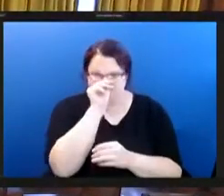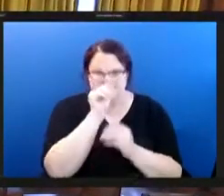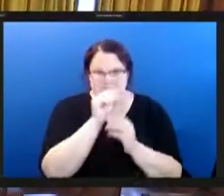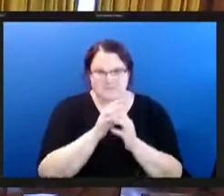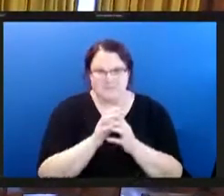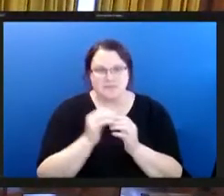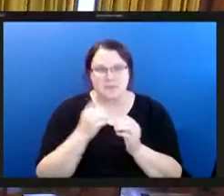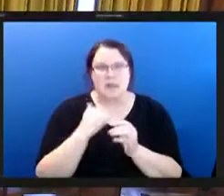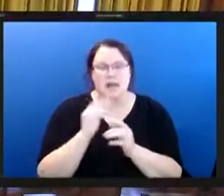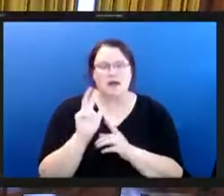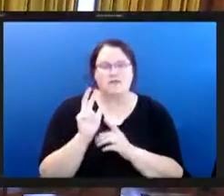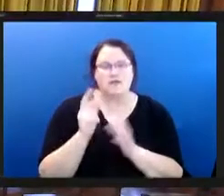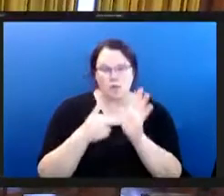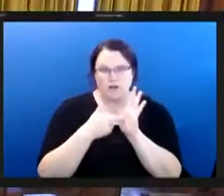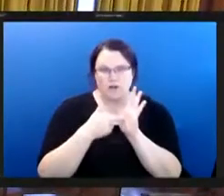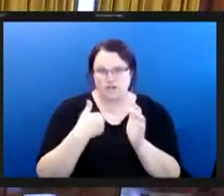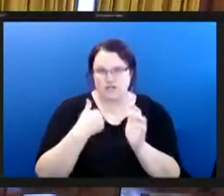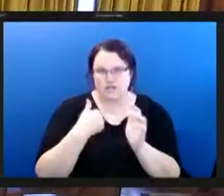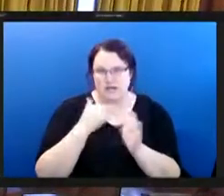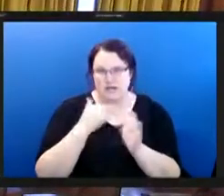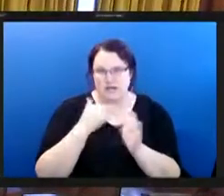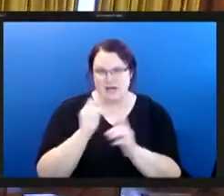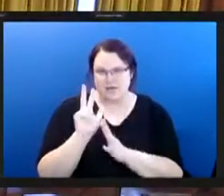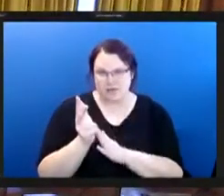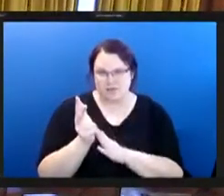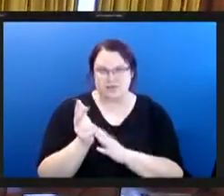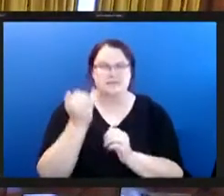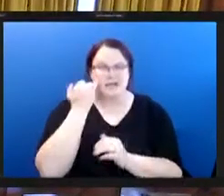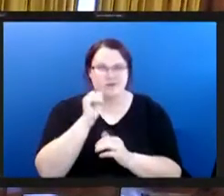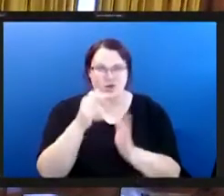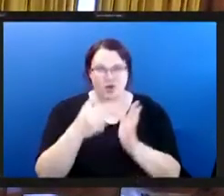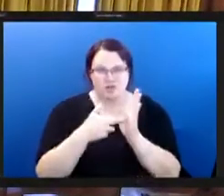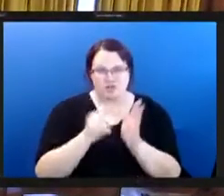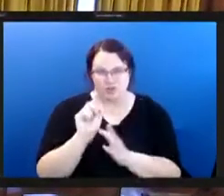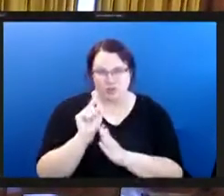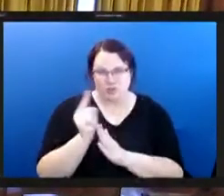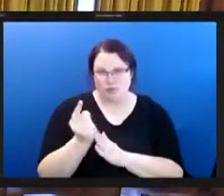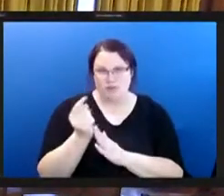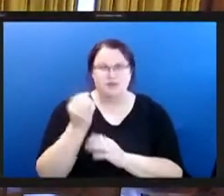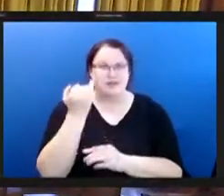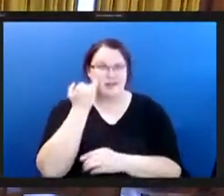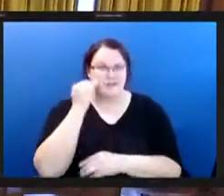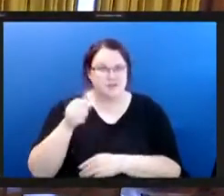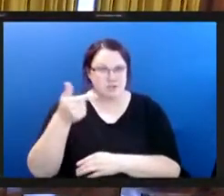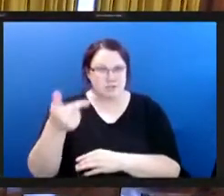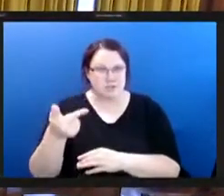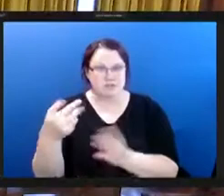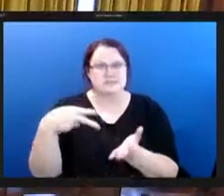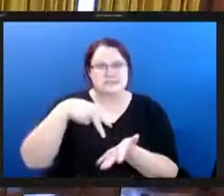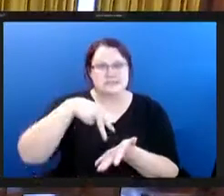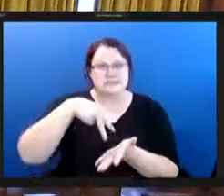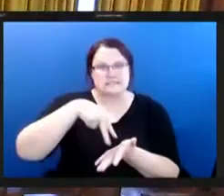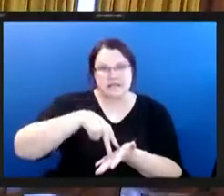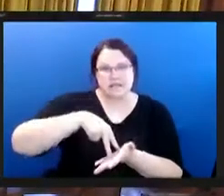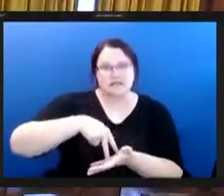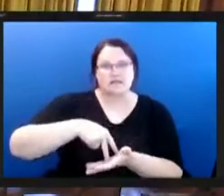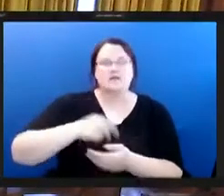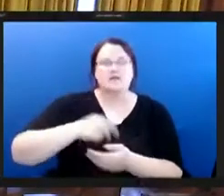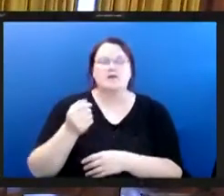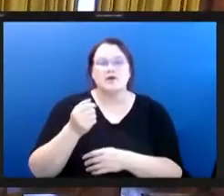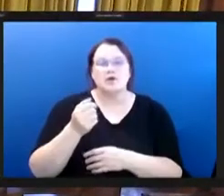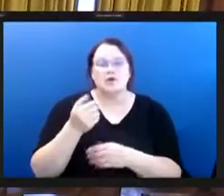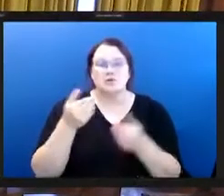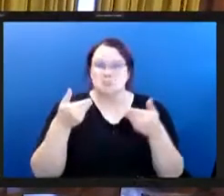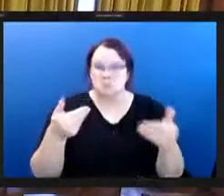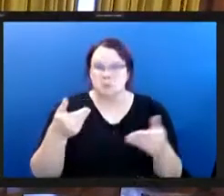minutes um and when you when it's your turn and your name is called either come to the podium or unmute yourself and if you don't mind please